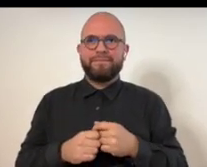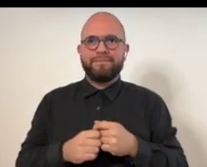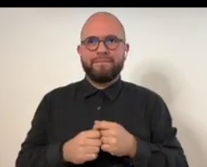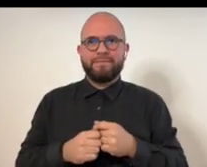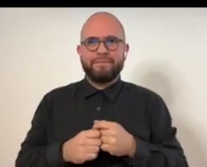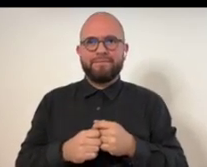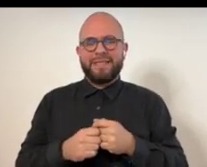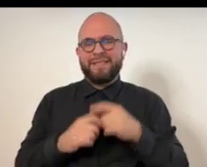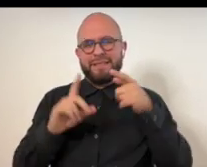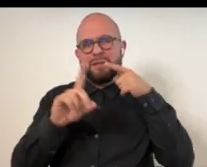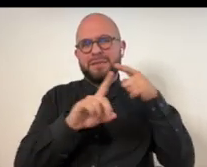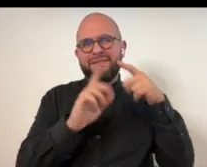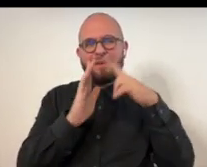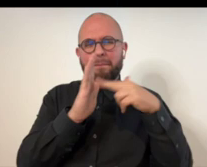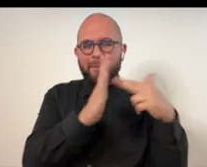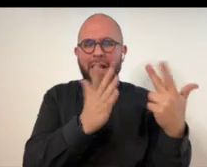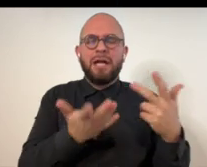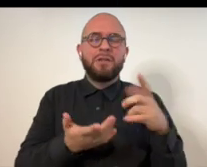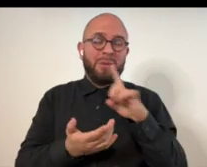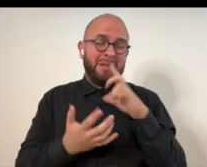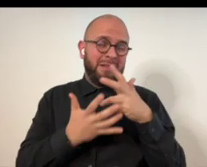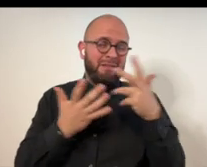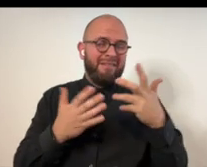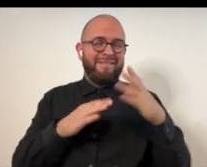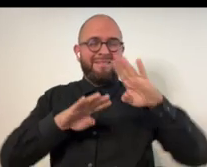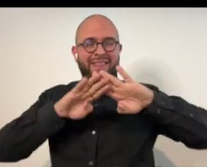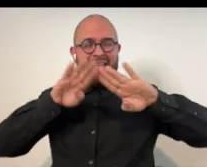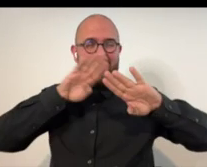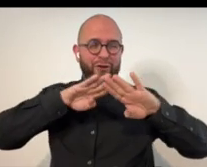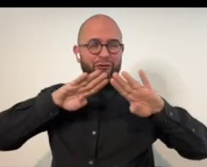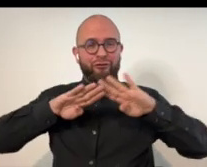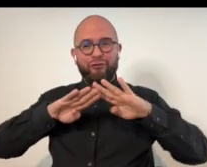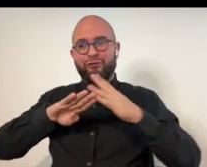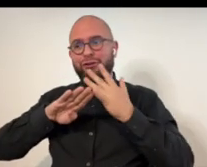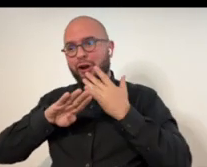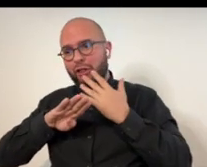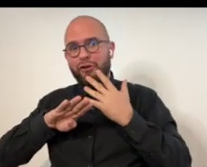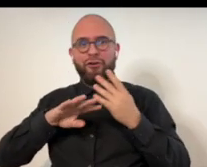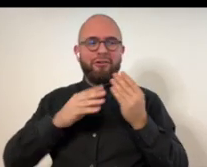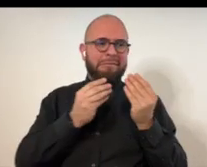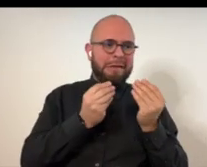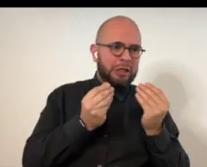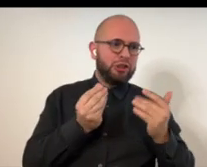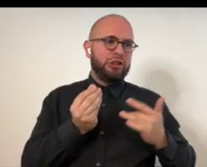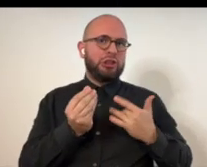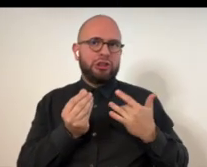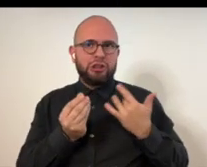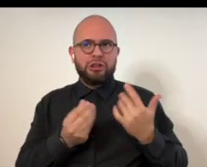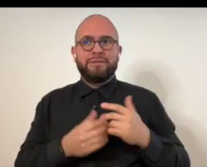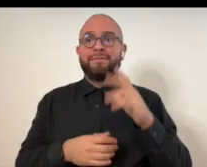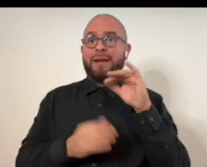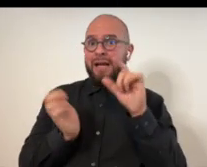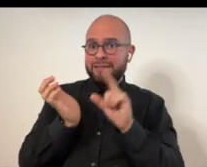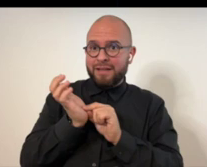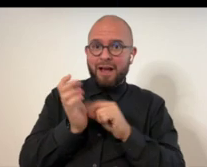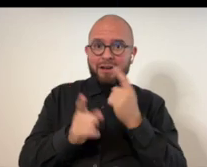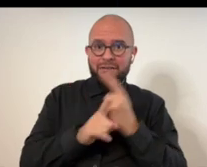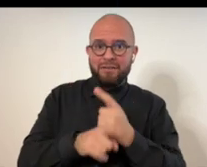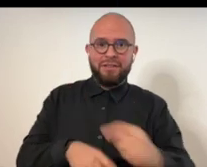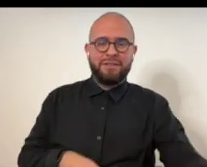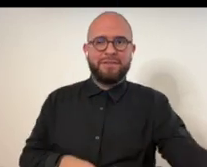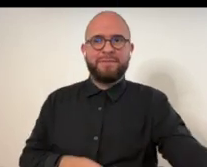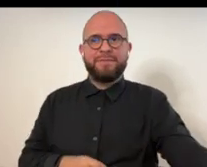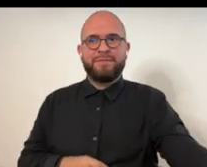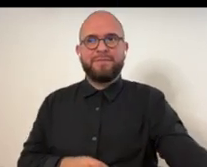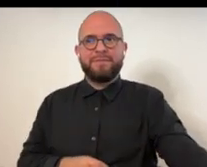collaged into it where there are certain pain points. And, uh, so I, there's a lot of layering of, of color